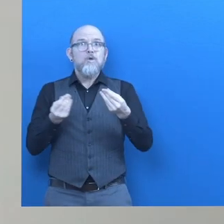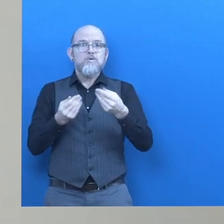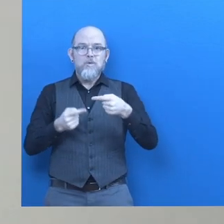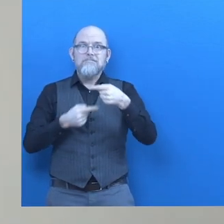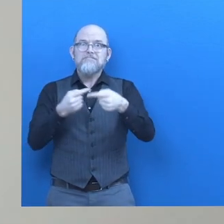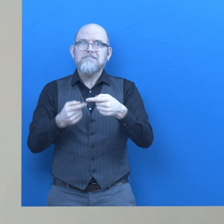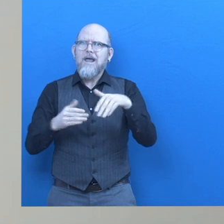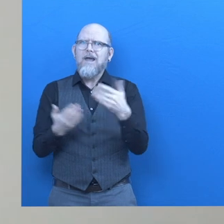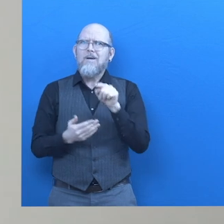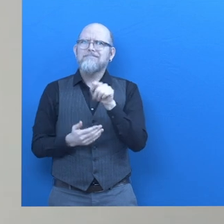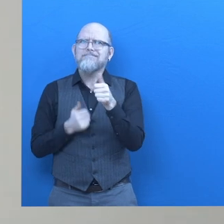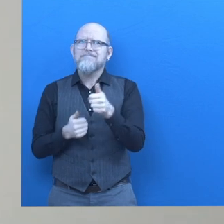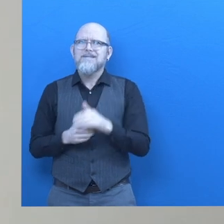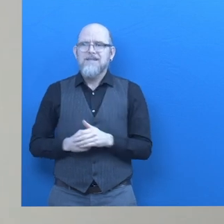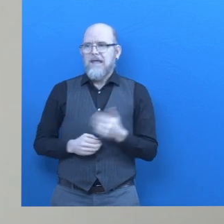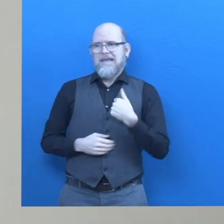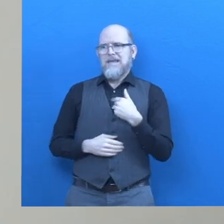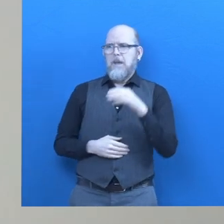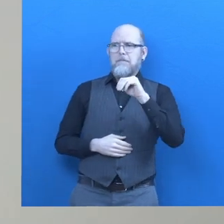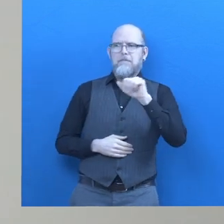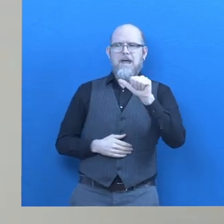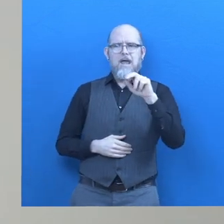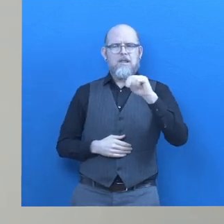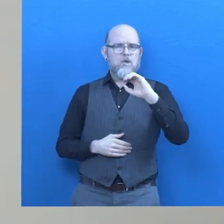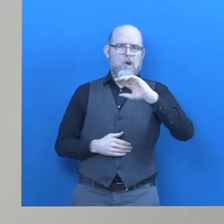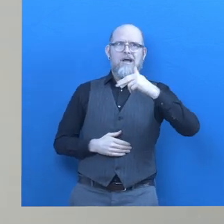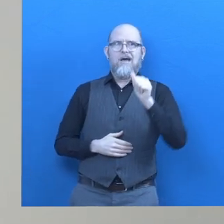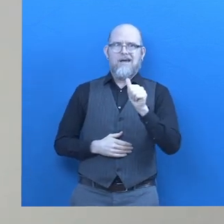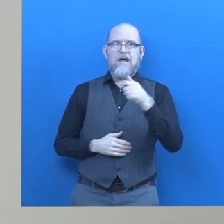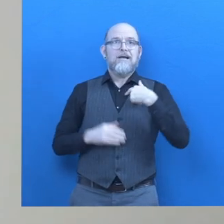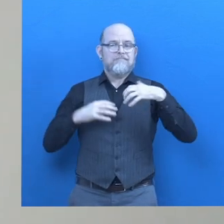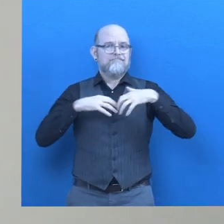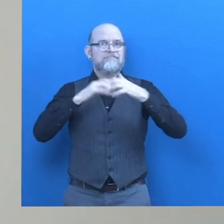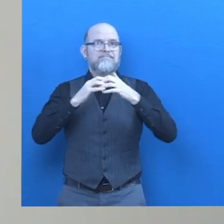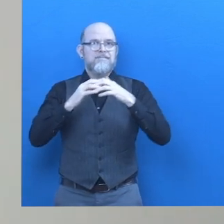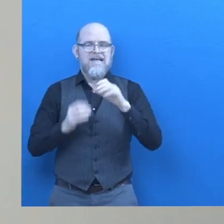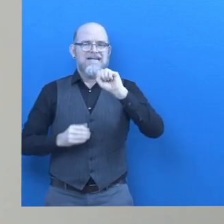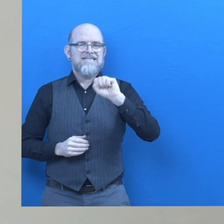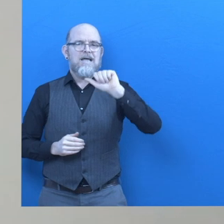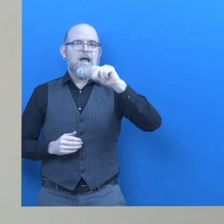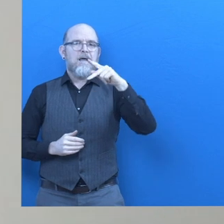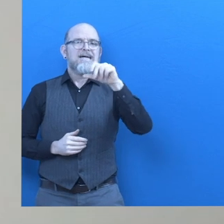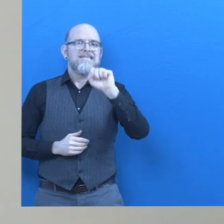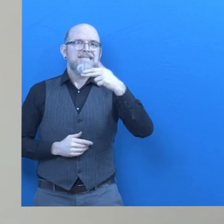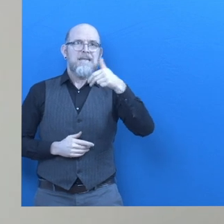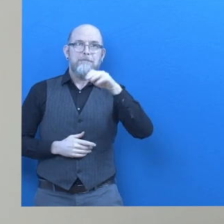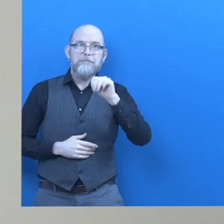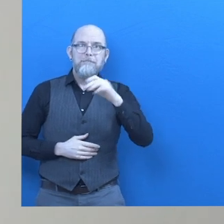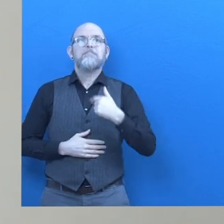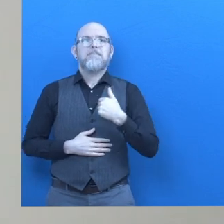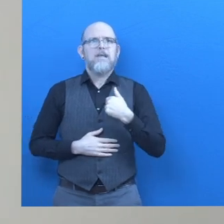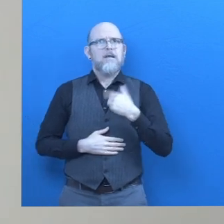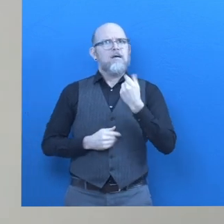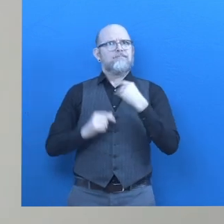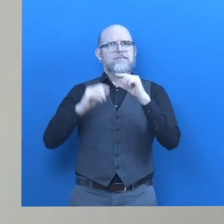i am deependra manocha founder trustee of section i'm involved with sukham pustakale